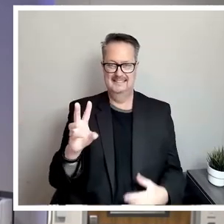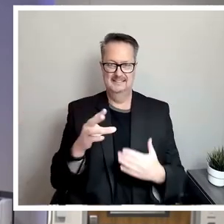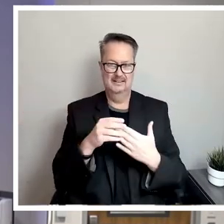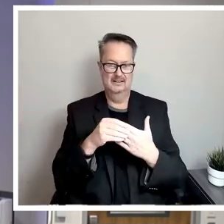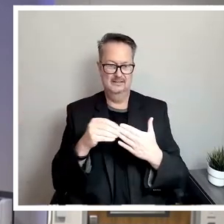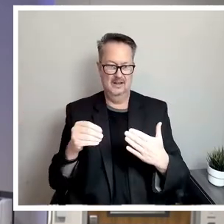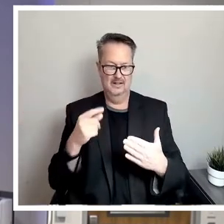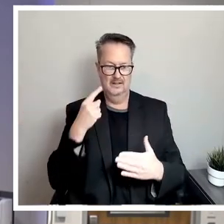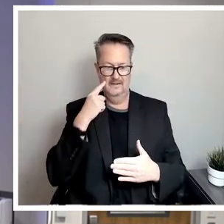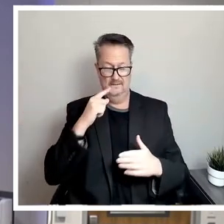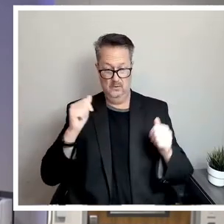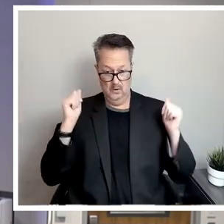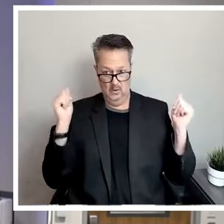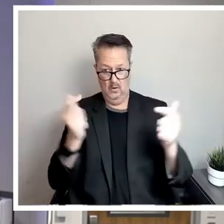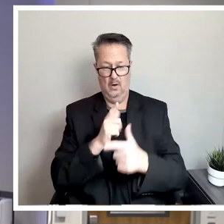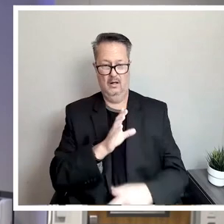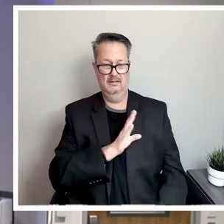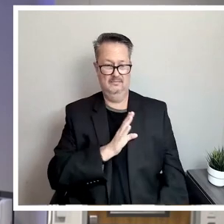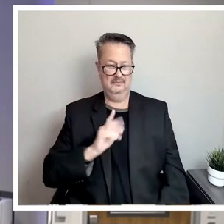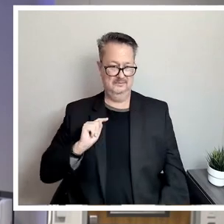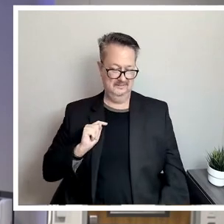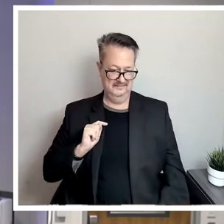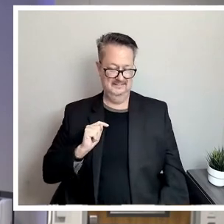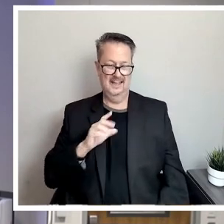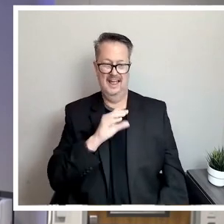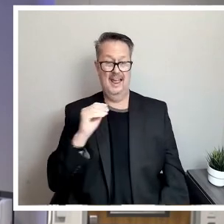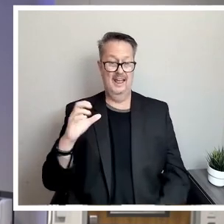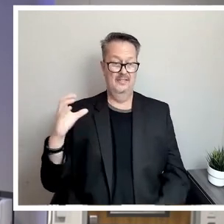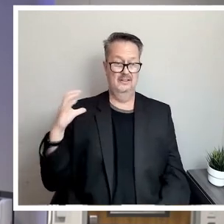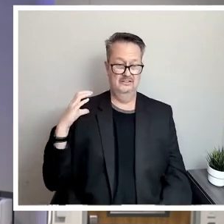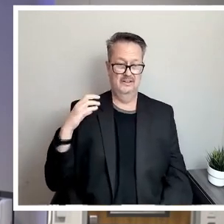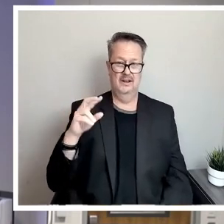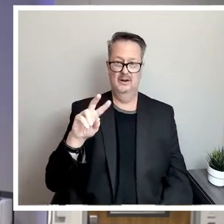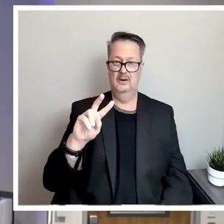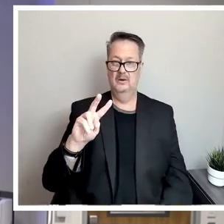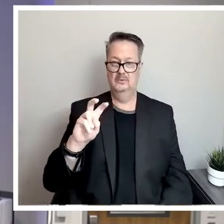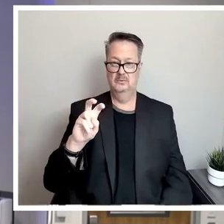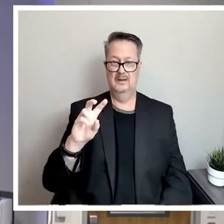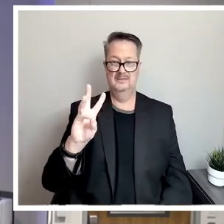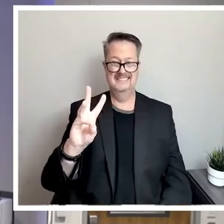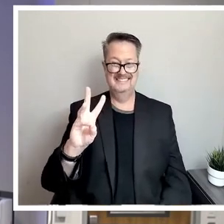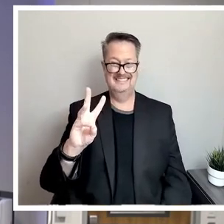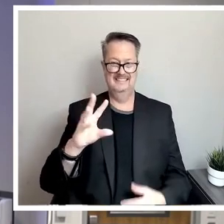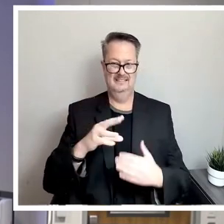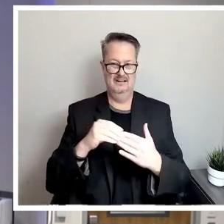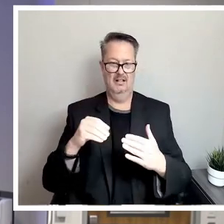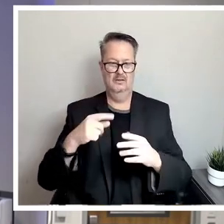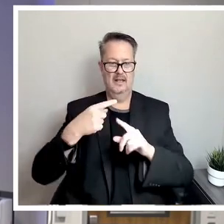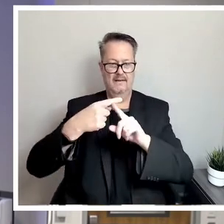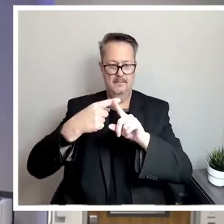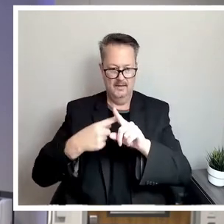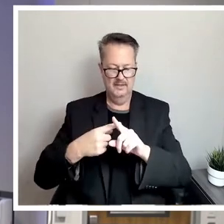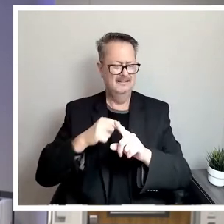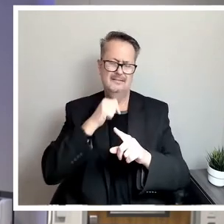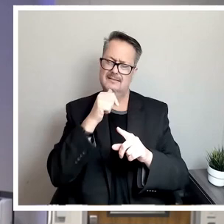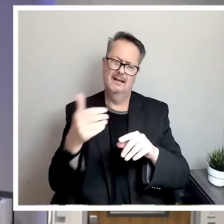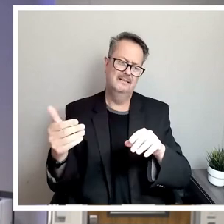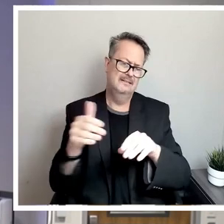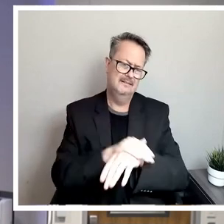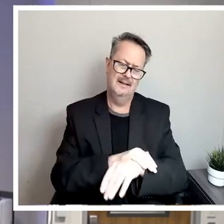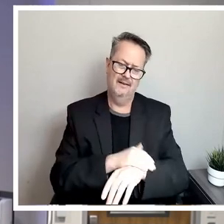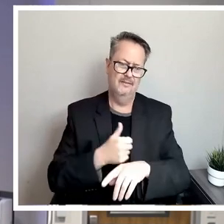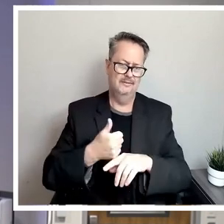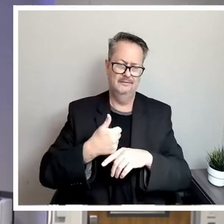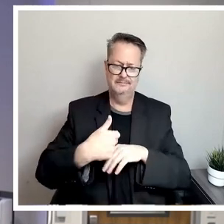trustees, and the chair gets $206 a month. And it doesn't cover your mileage